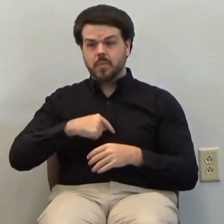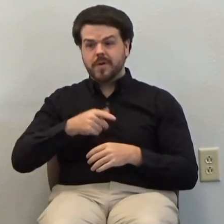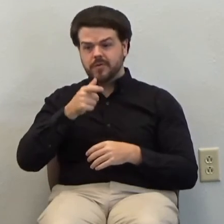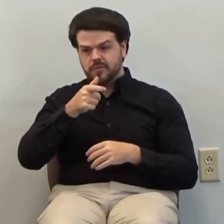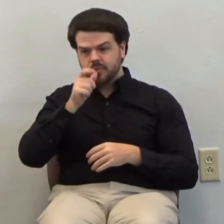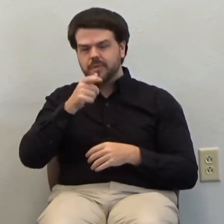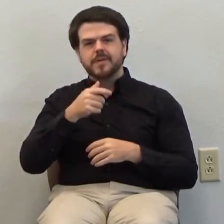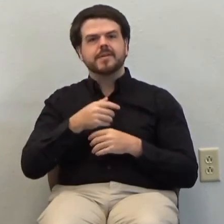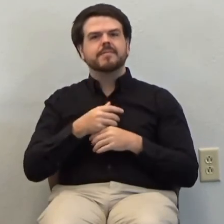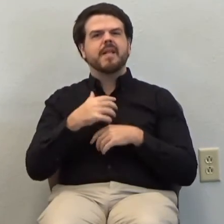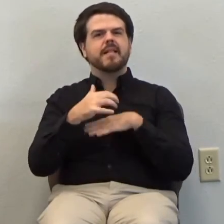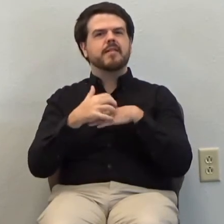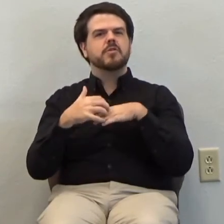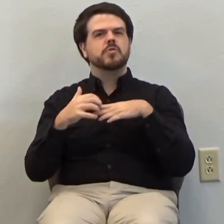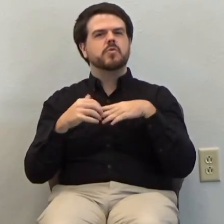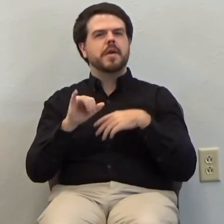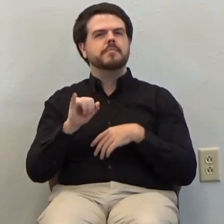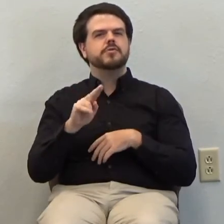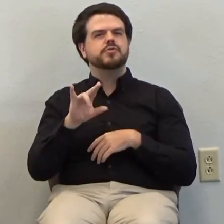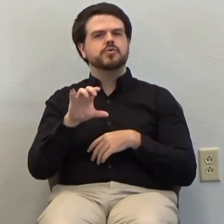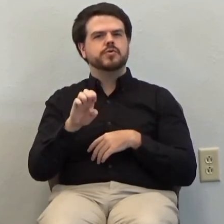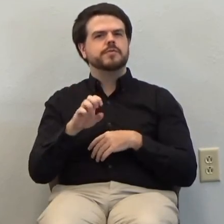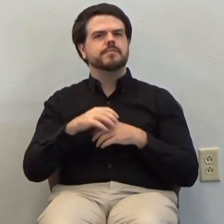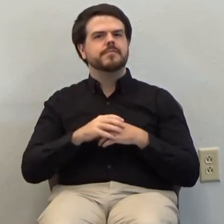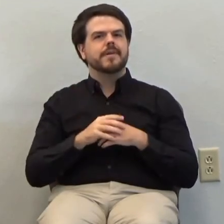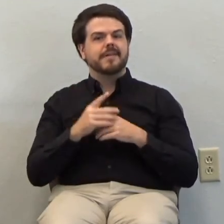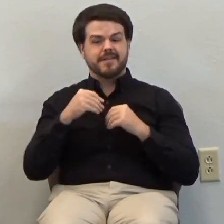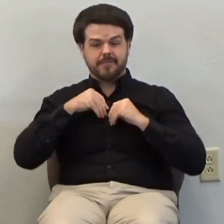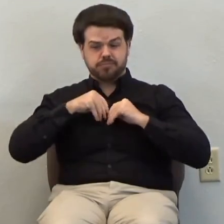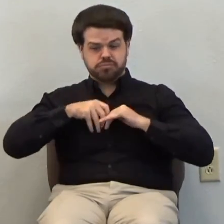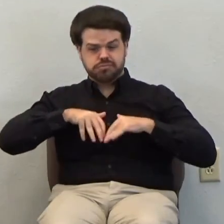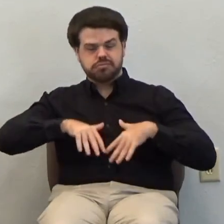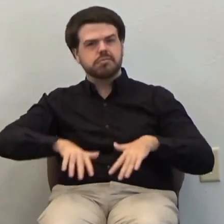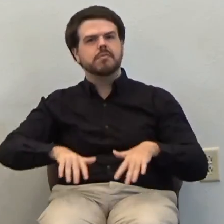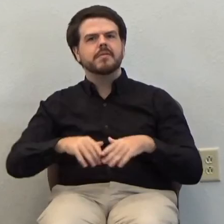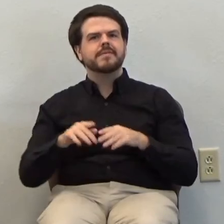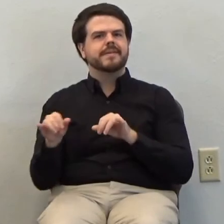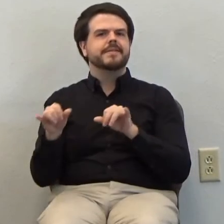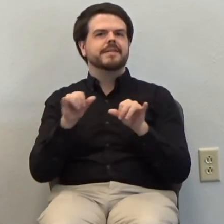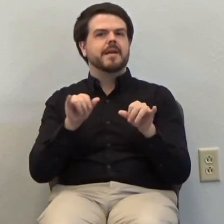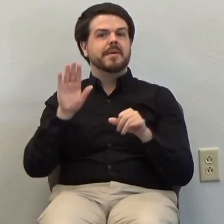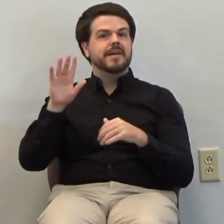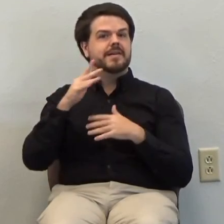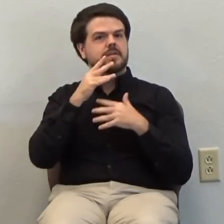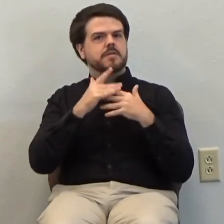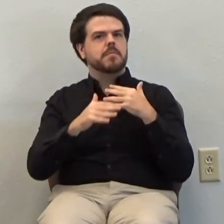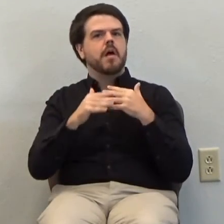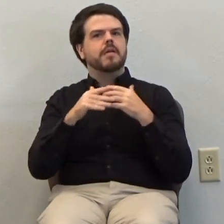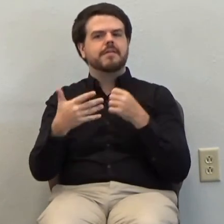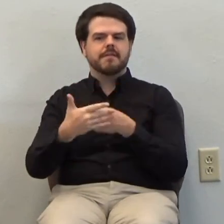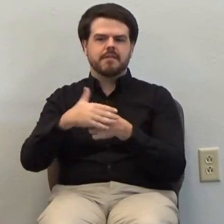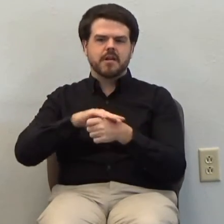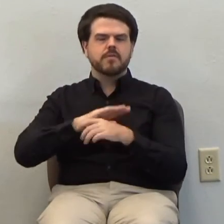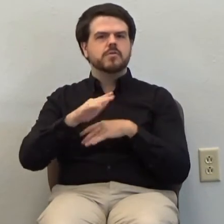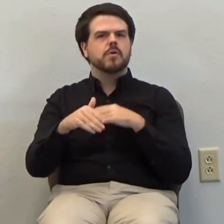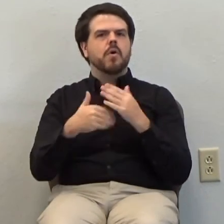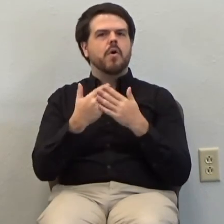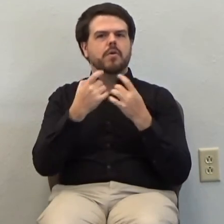just as it goes through our body and affects every part of us so his blood covers all our sins